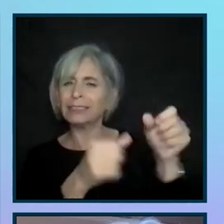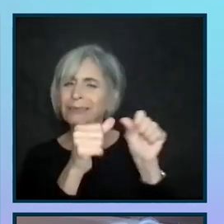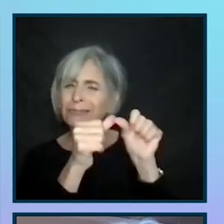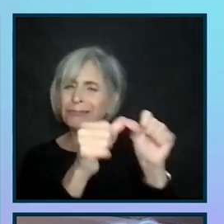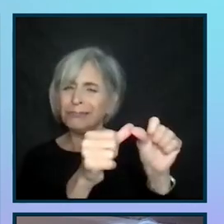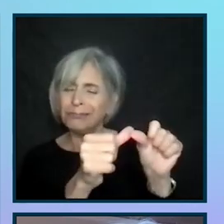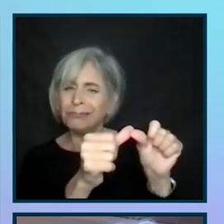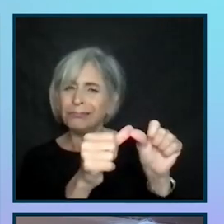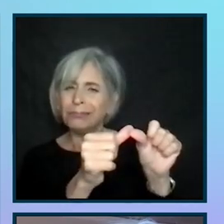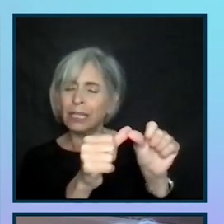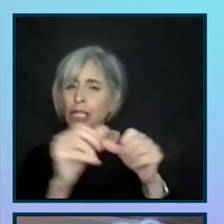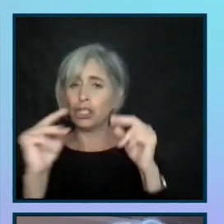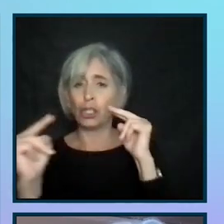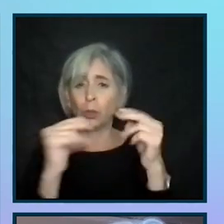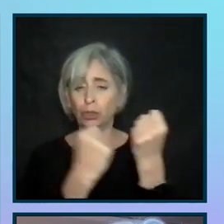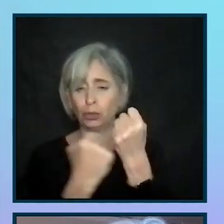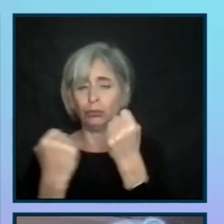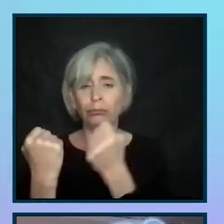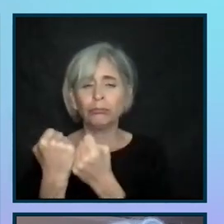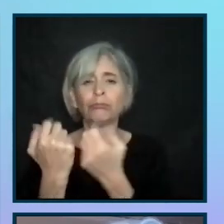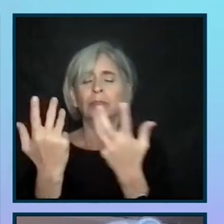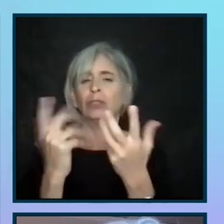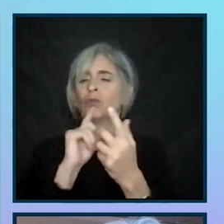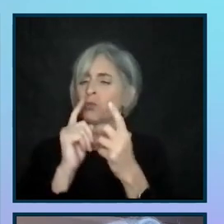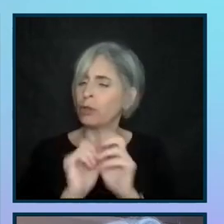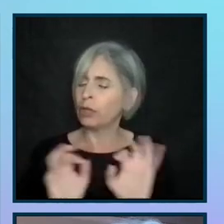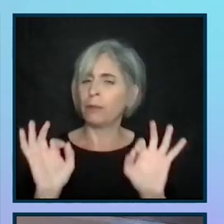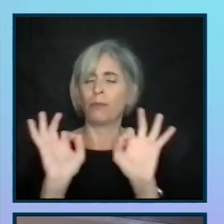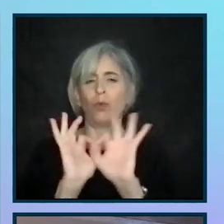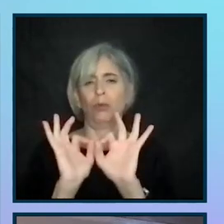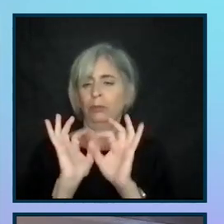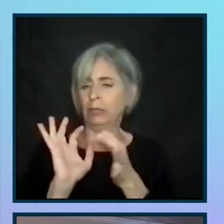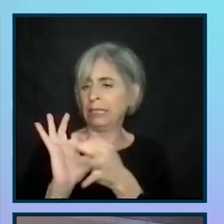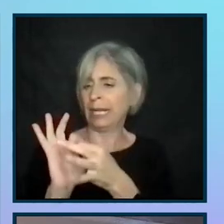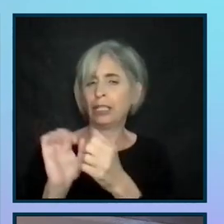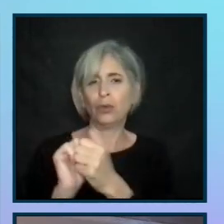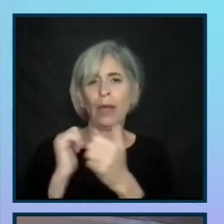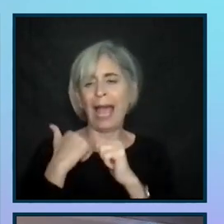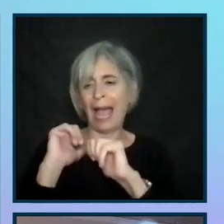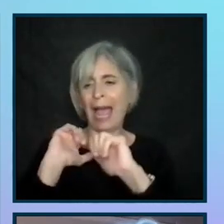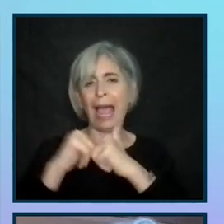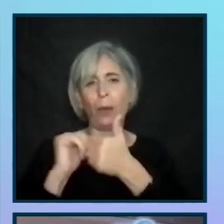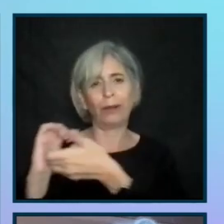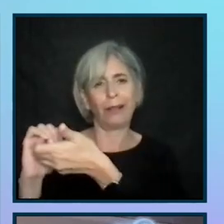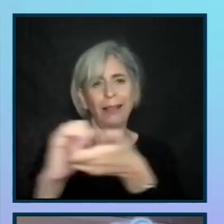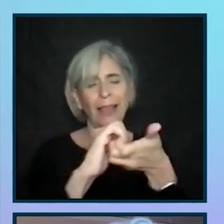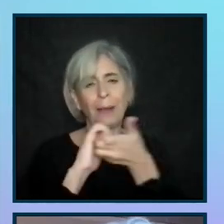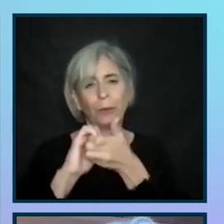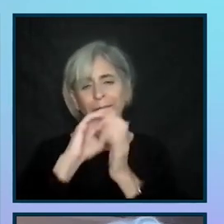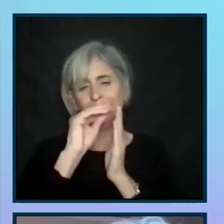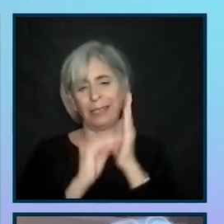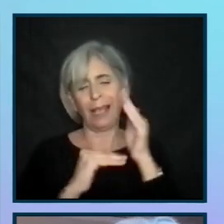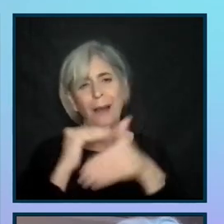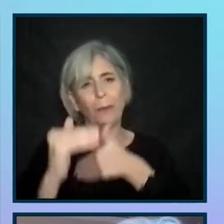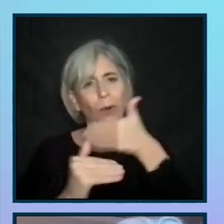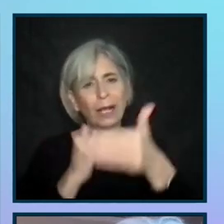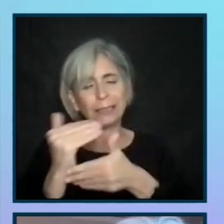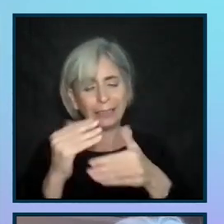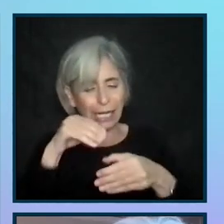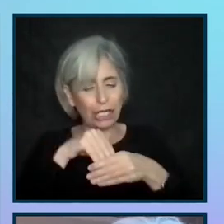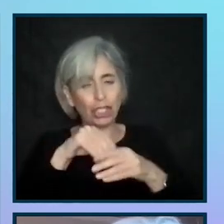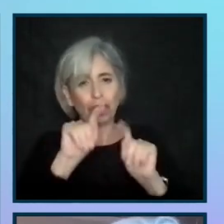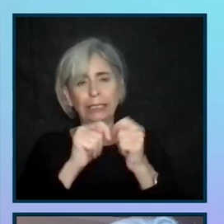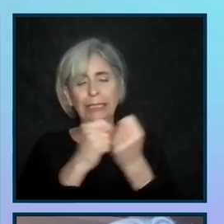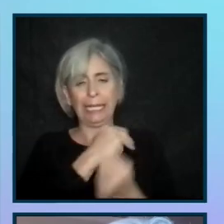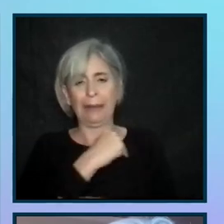The structured negotiation strategies are all so relevant to the way we should collaborate in the design process with internal team